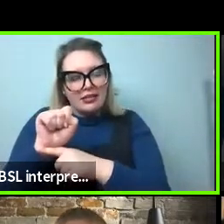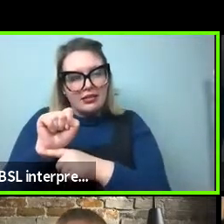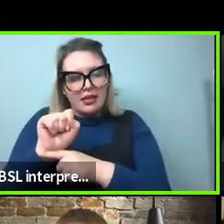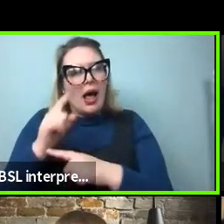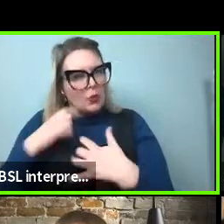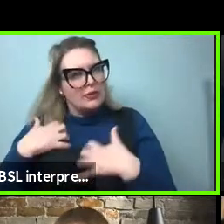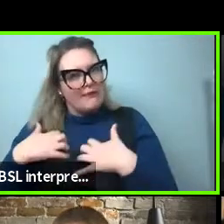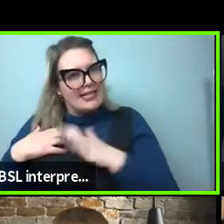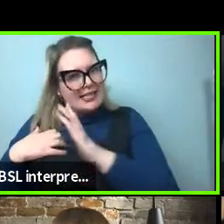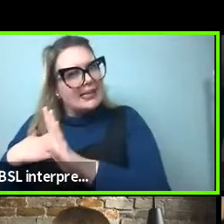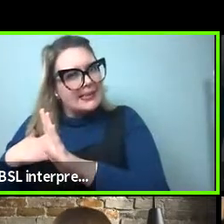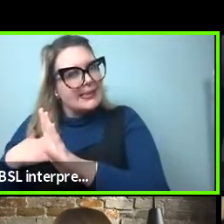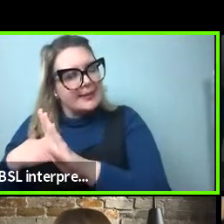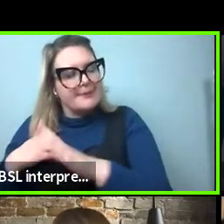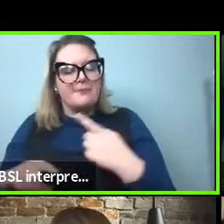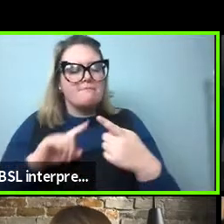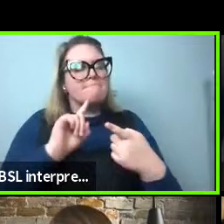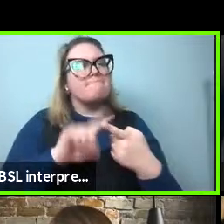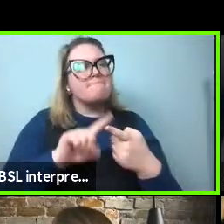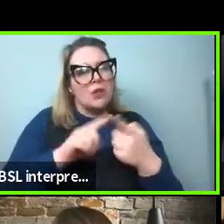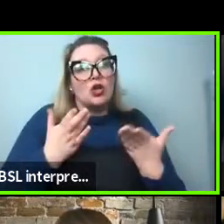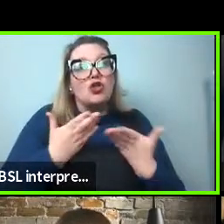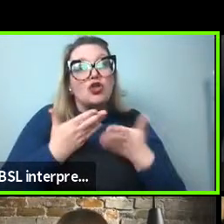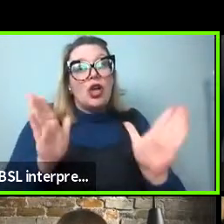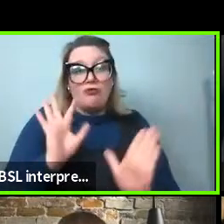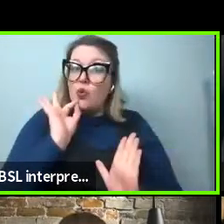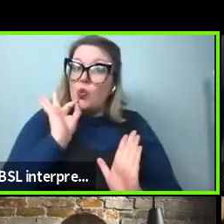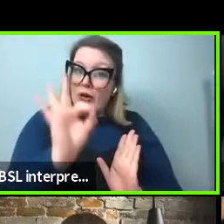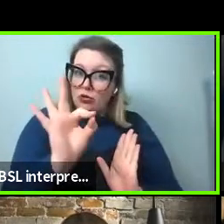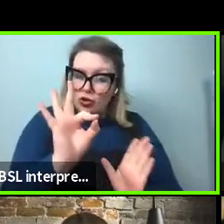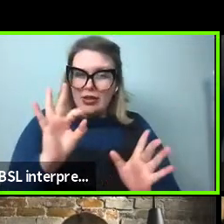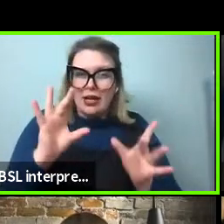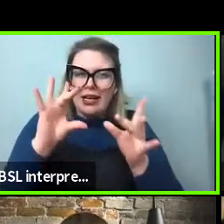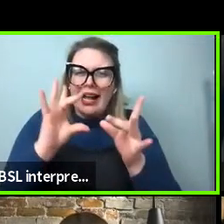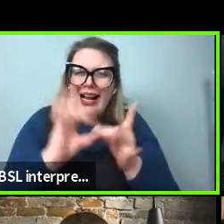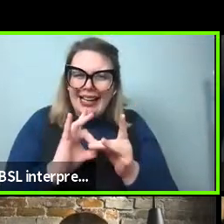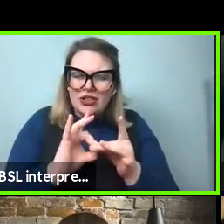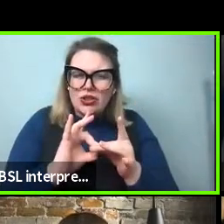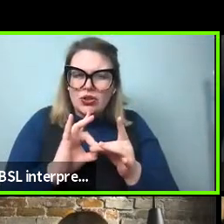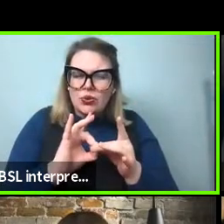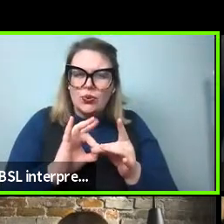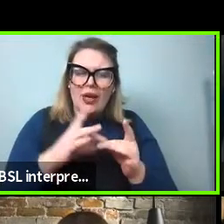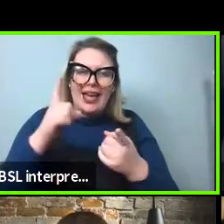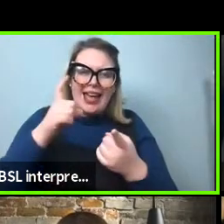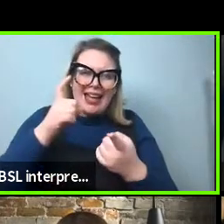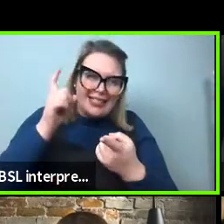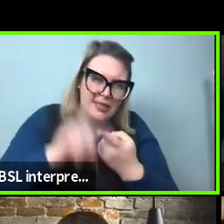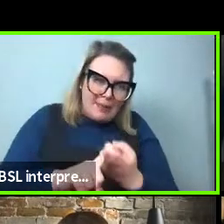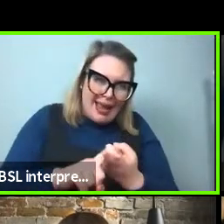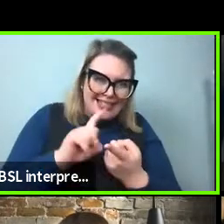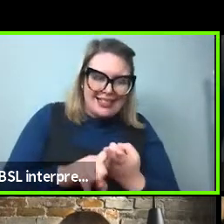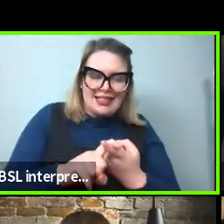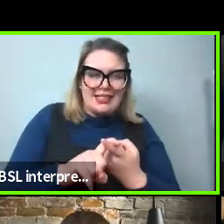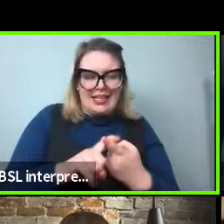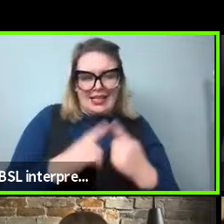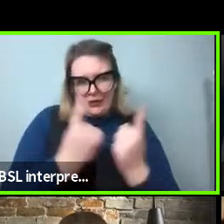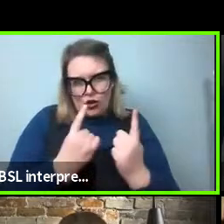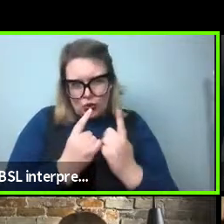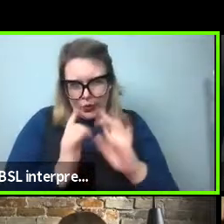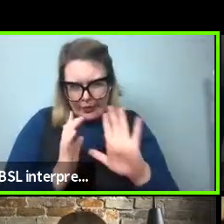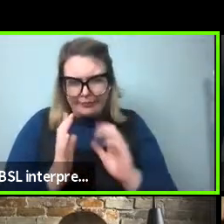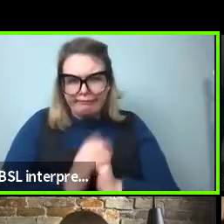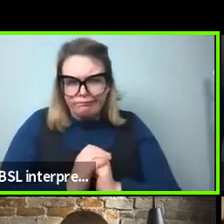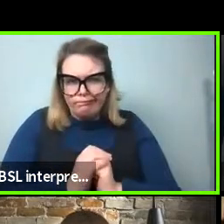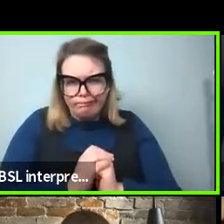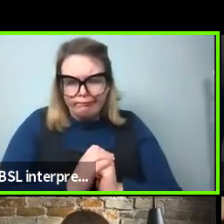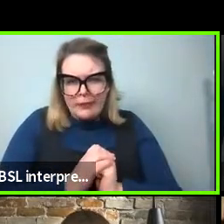more general one is really connected again to the dependency lens issue. So I've always been intrigued why